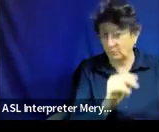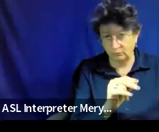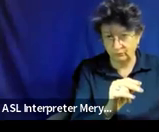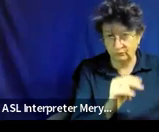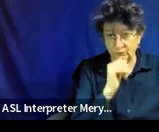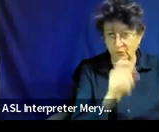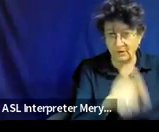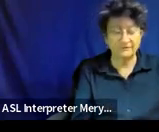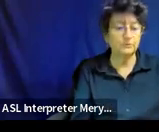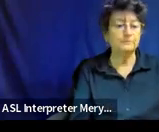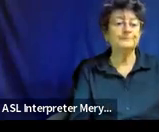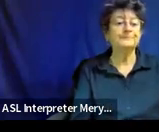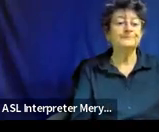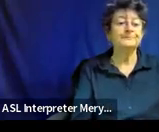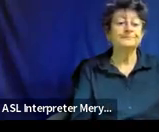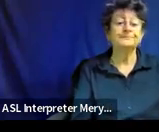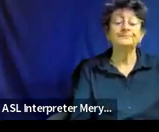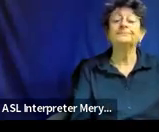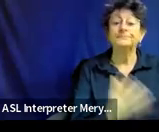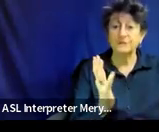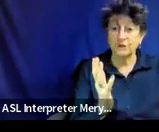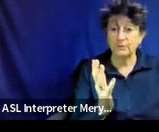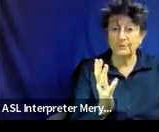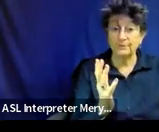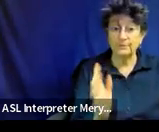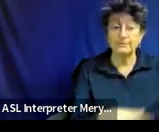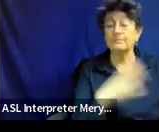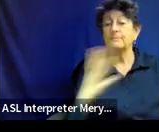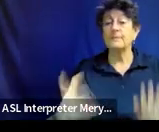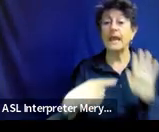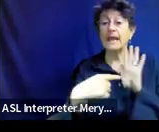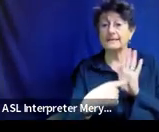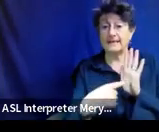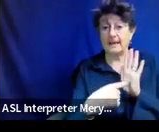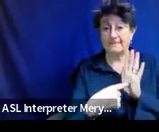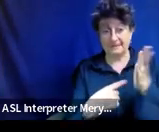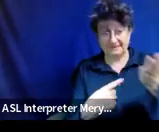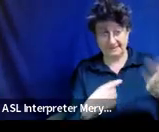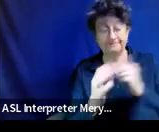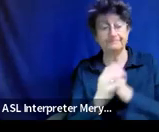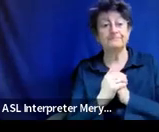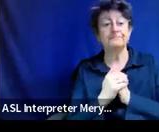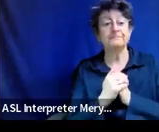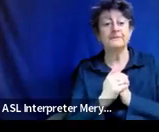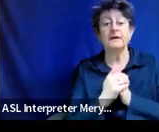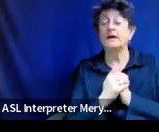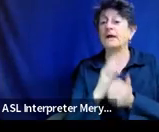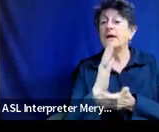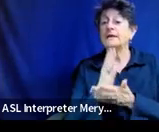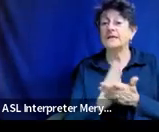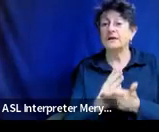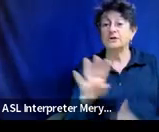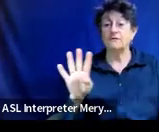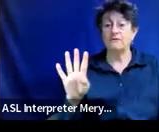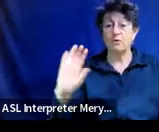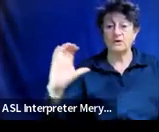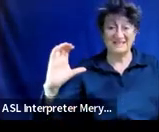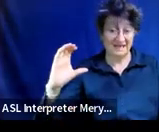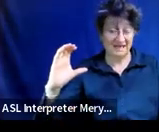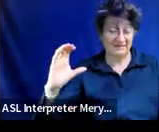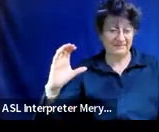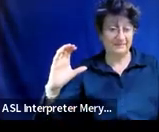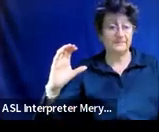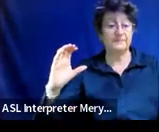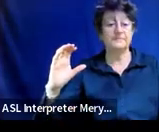All right. So we've got a little example here. So in section 4C, we've got